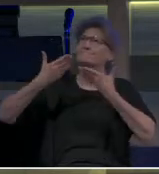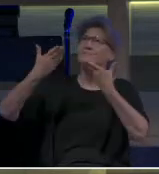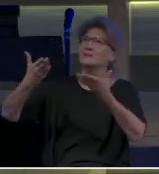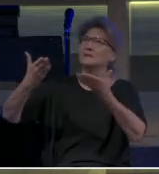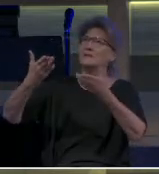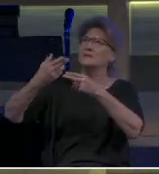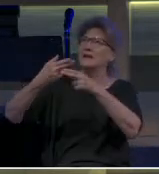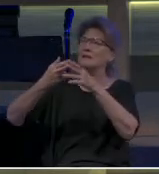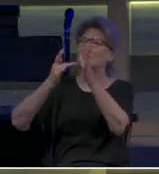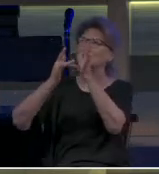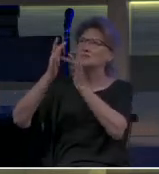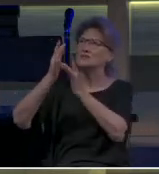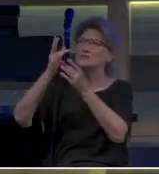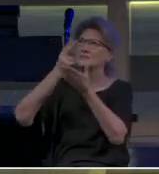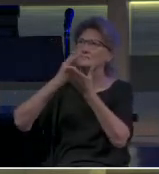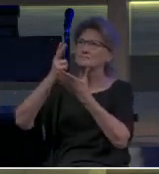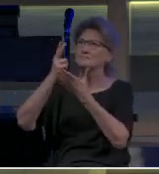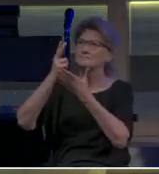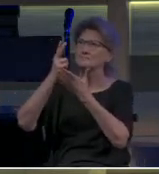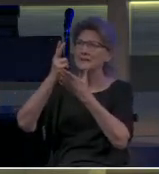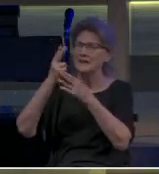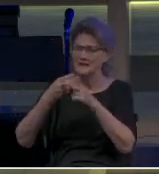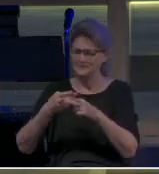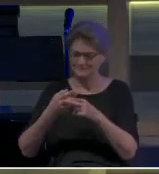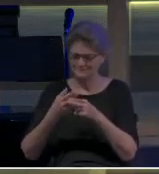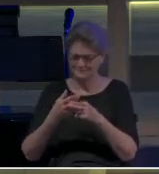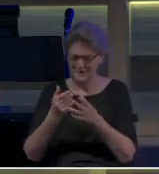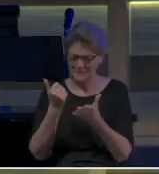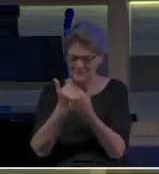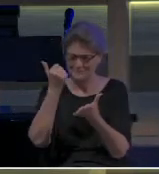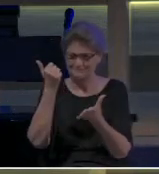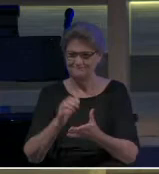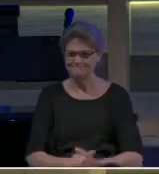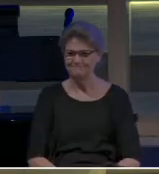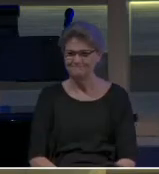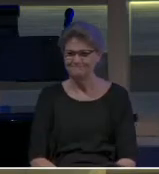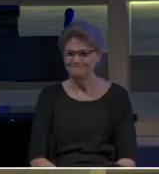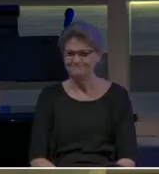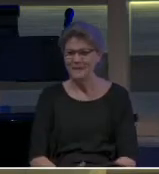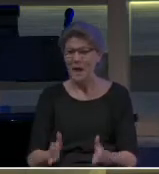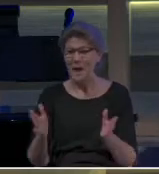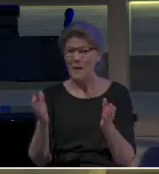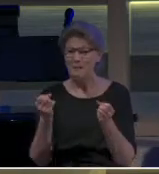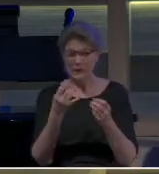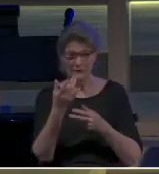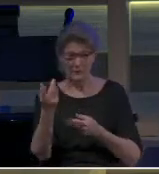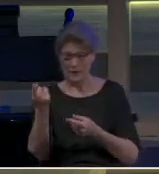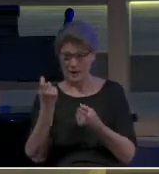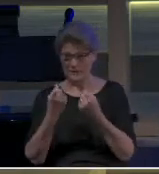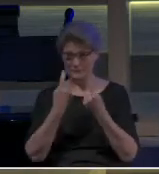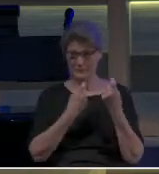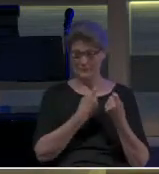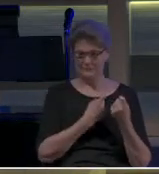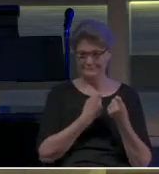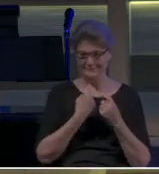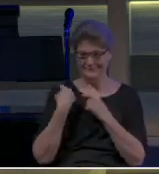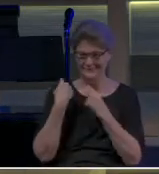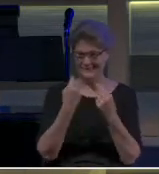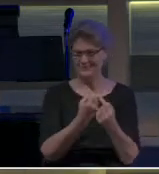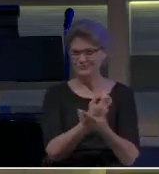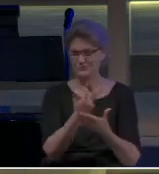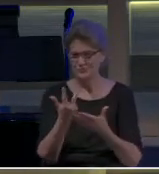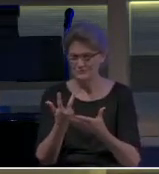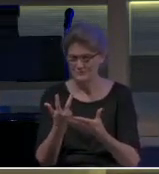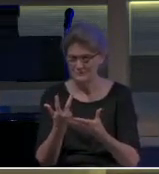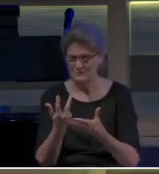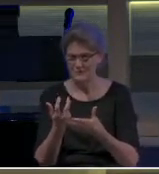name. Amen. Amen. So, many of you have been asking me over the last several weeks as we drew close